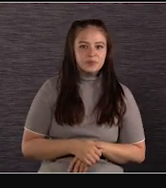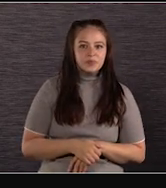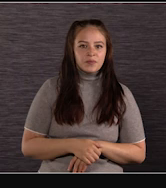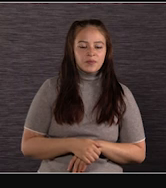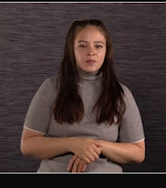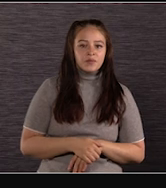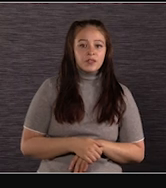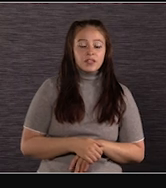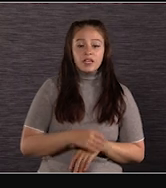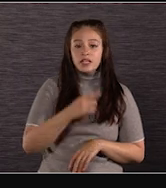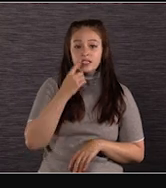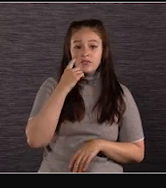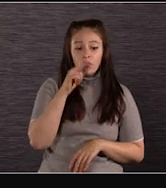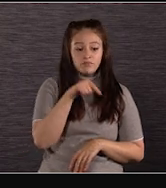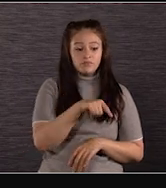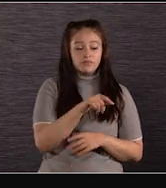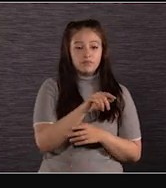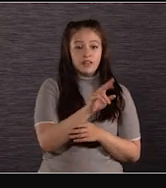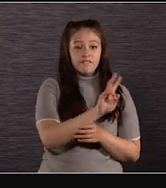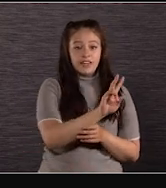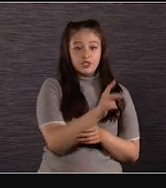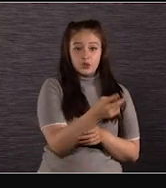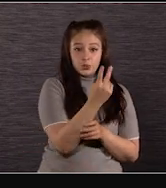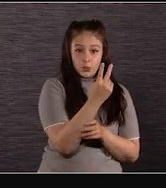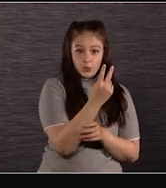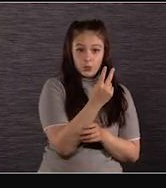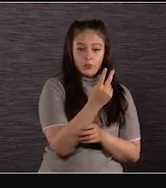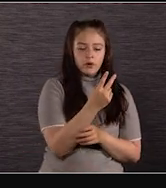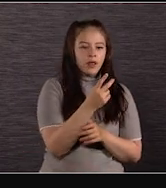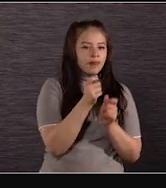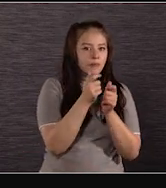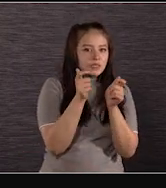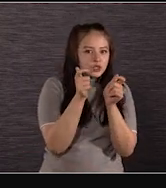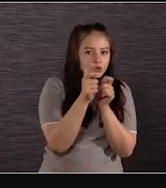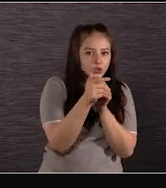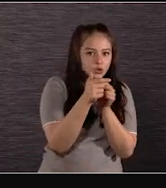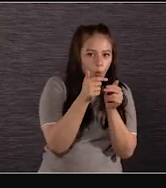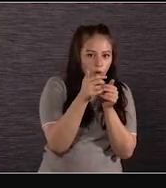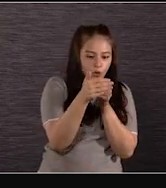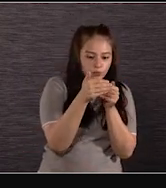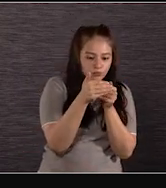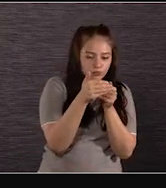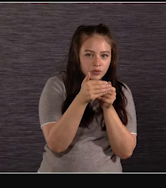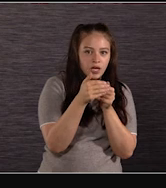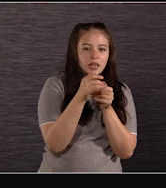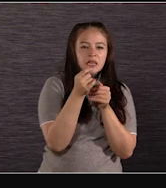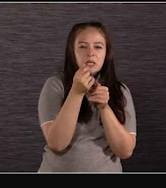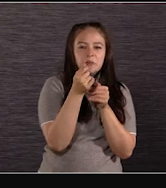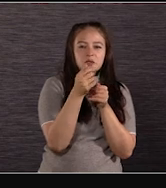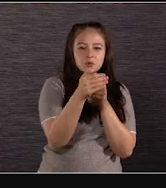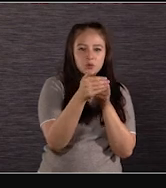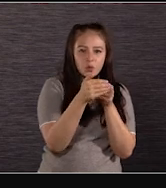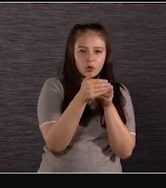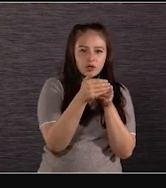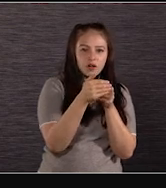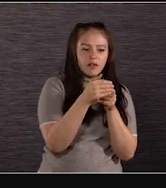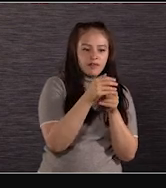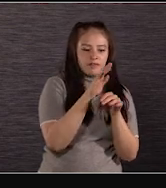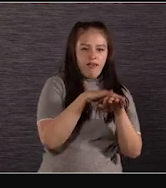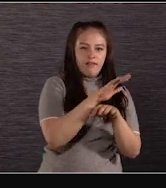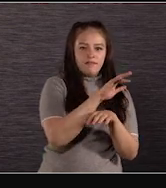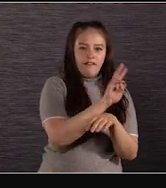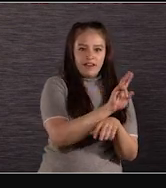So the Venice Tube is slightly shorter. It's about 44 millimeters shorter than the original Venice.